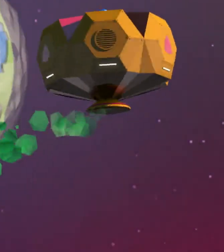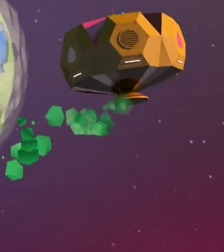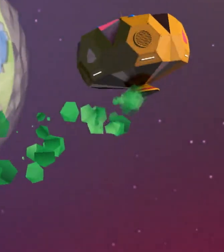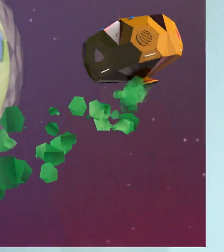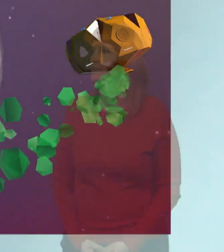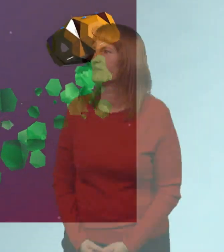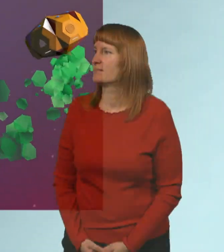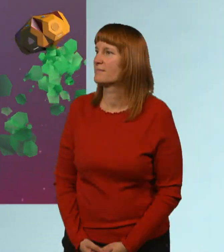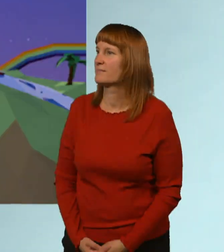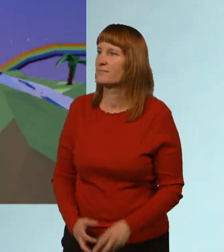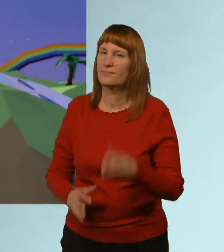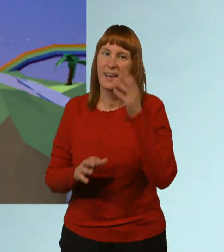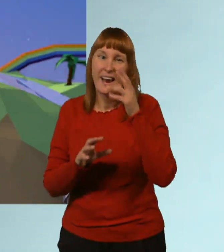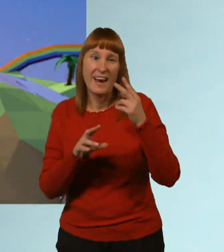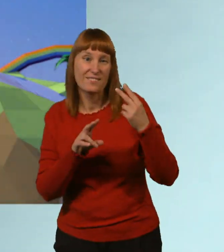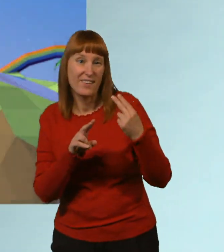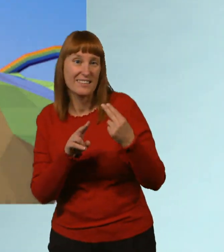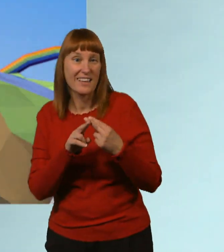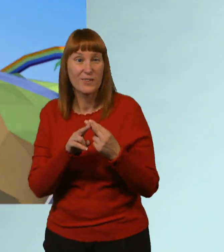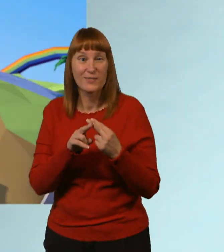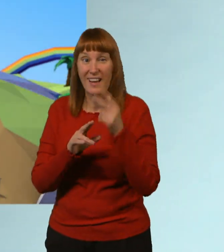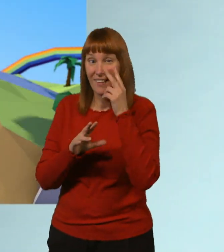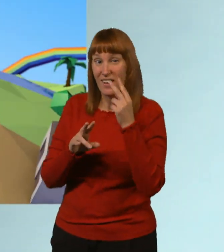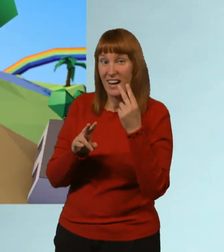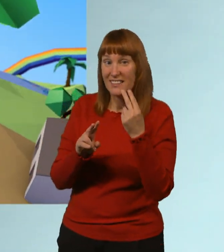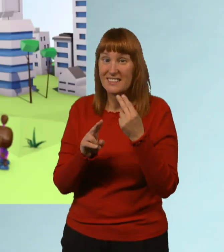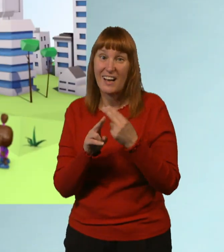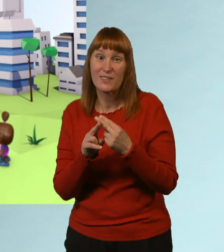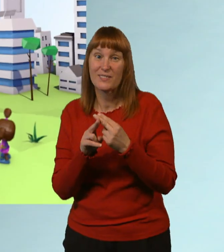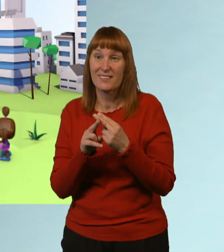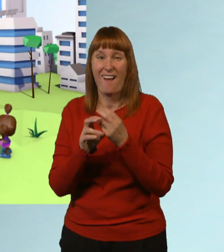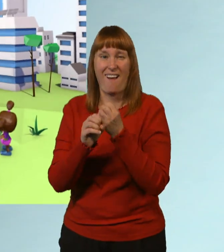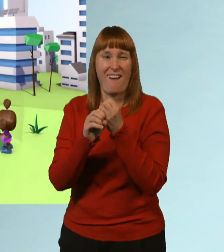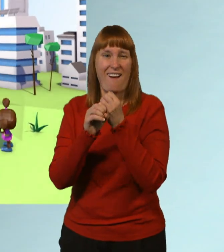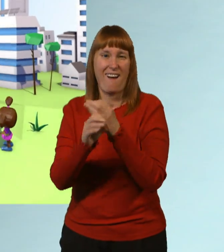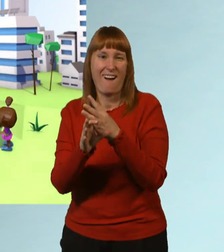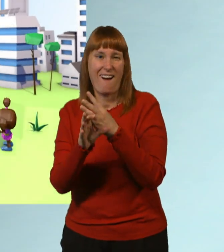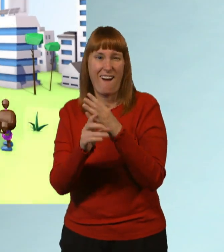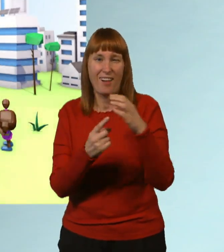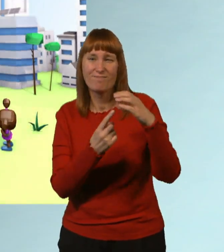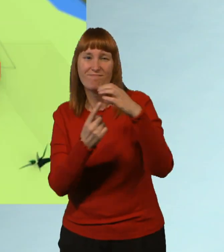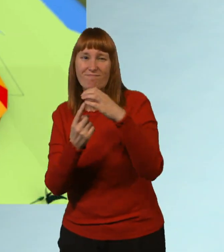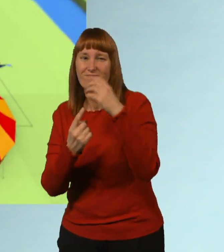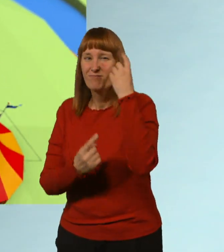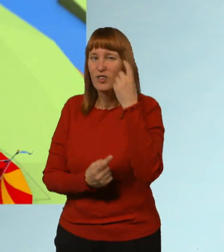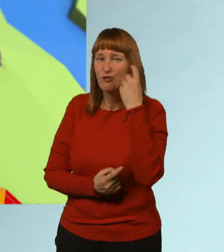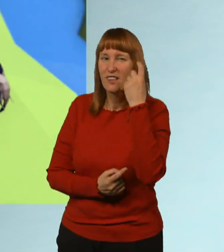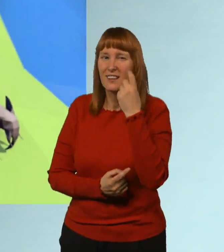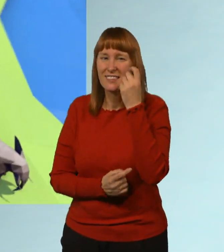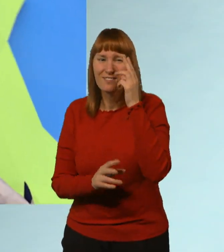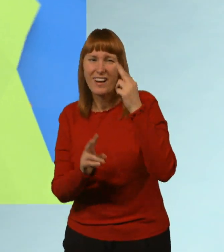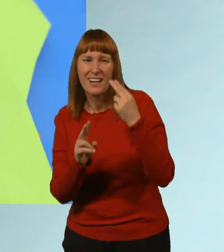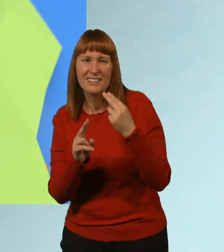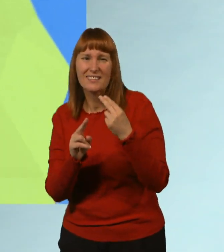Let's find out. Let's find out. All aboard the Curiosity. Let's